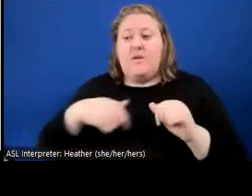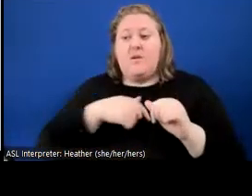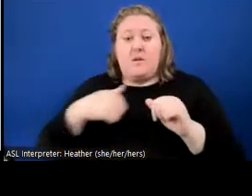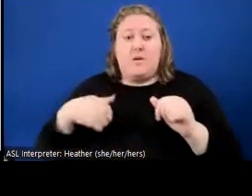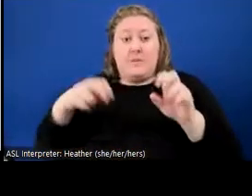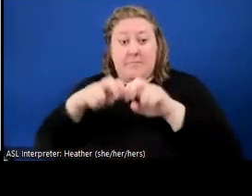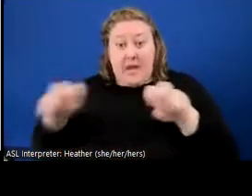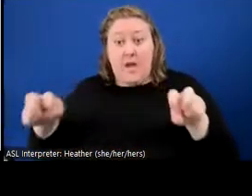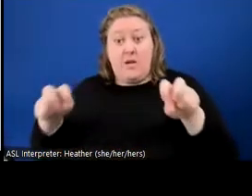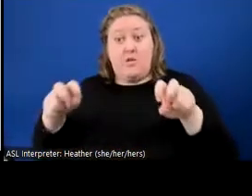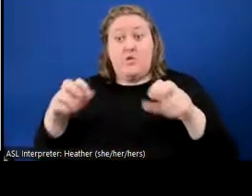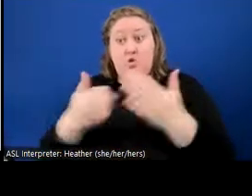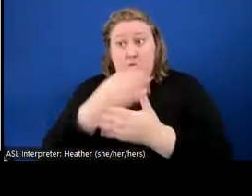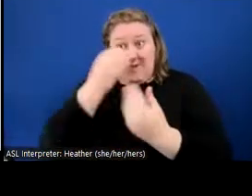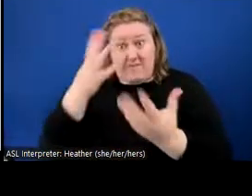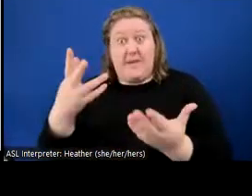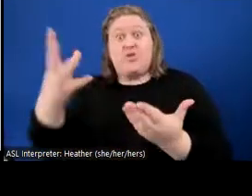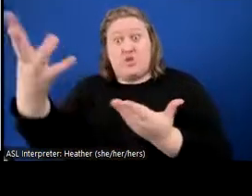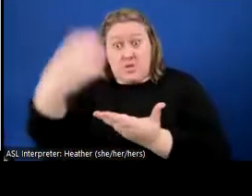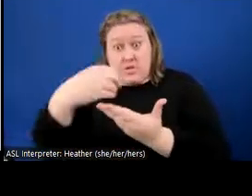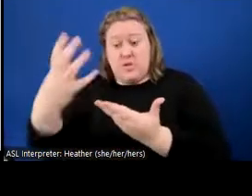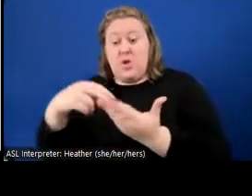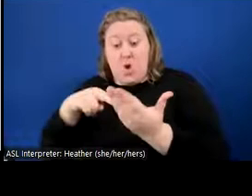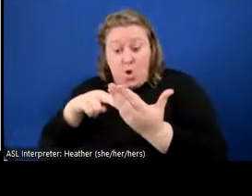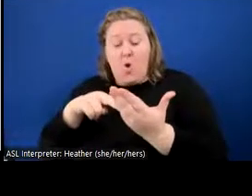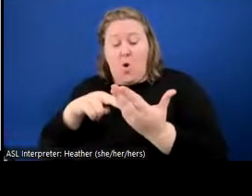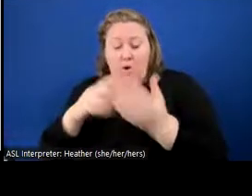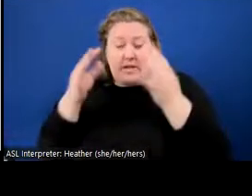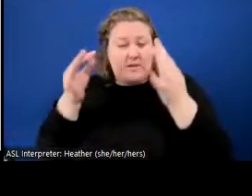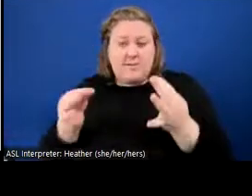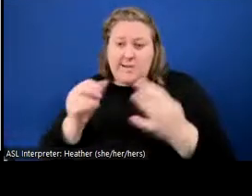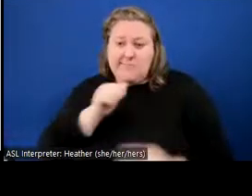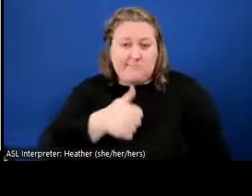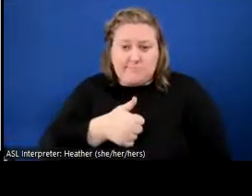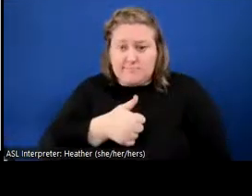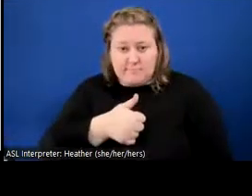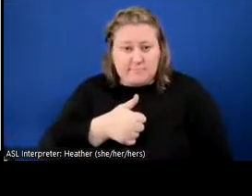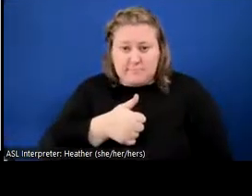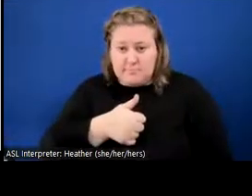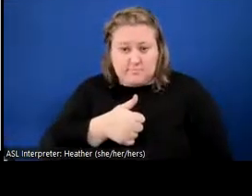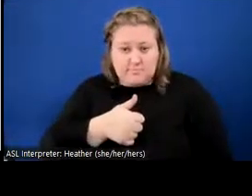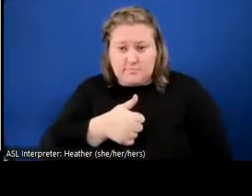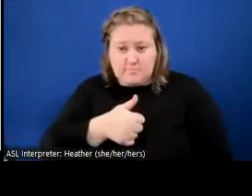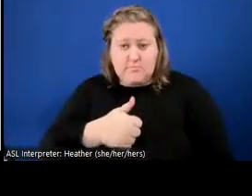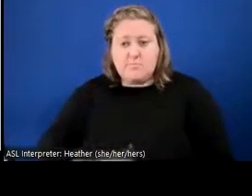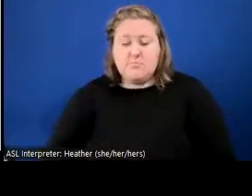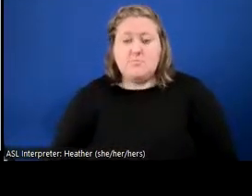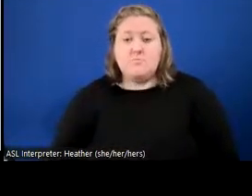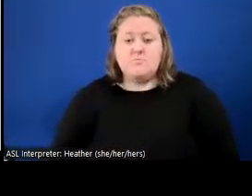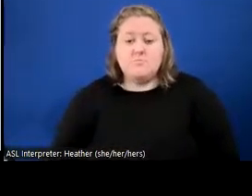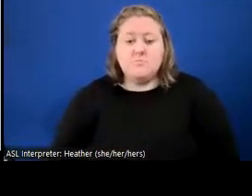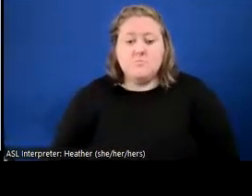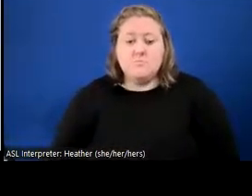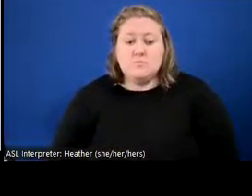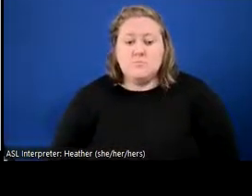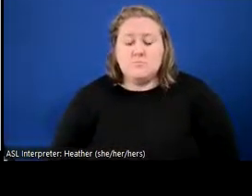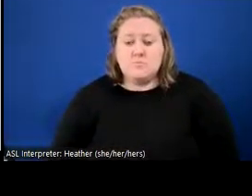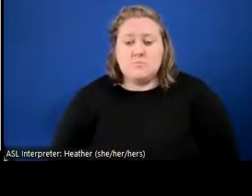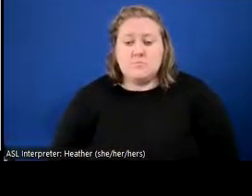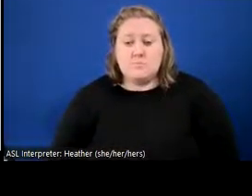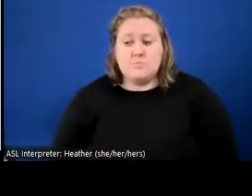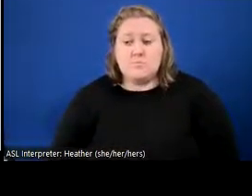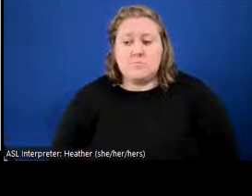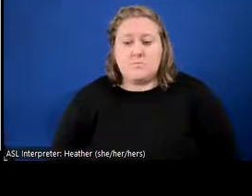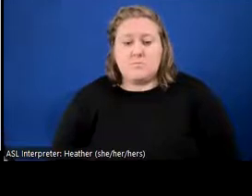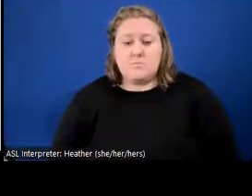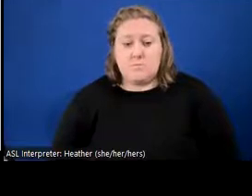whether or not the, the matter would be, was looked at in the way that it should have been looked at at the time that it was presented to the